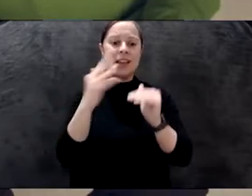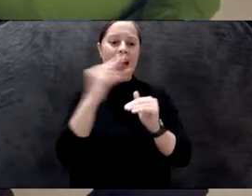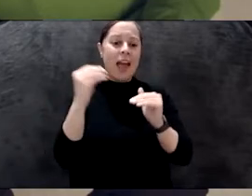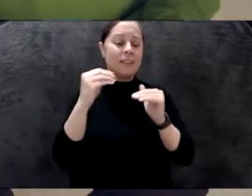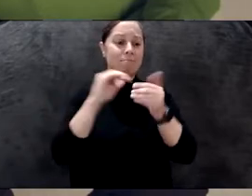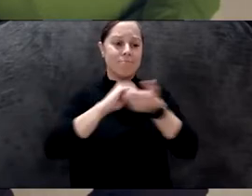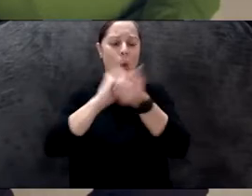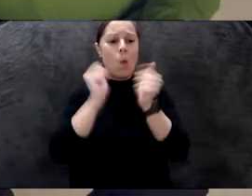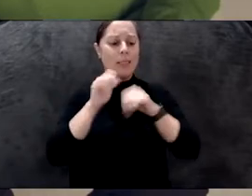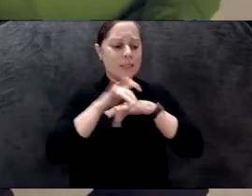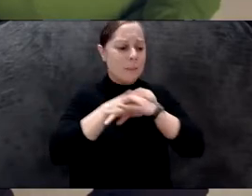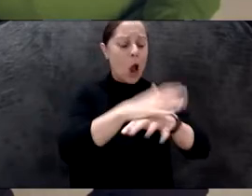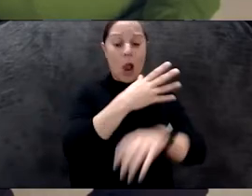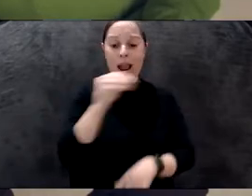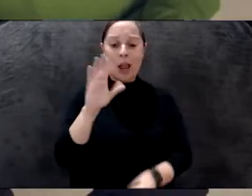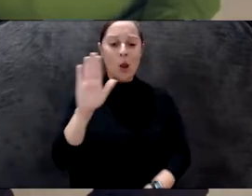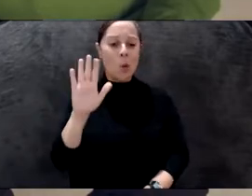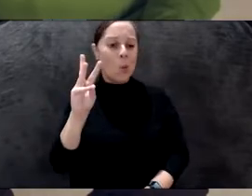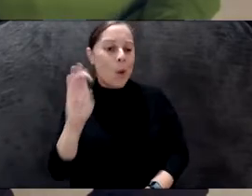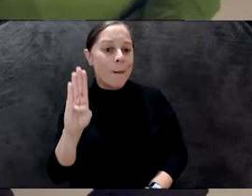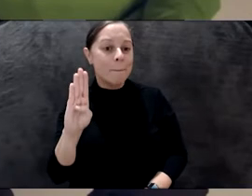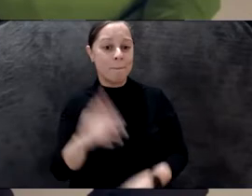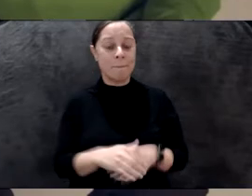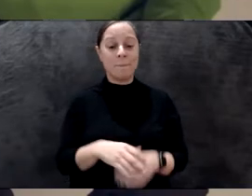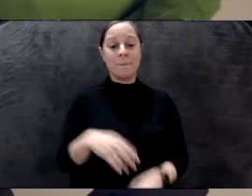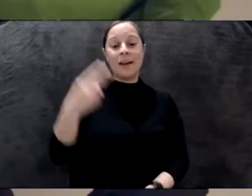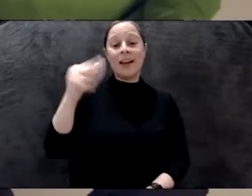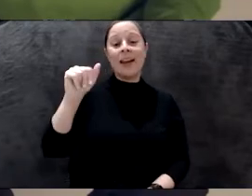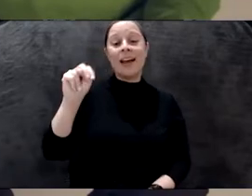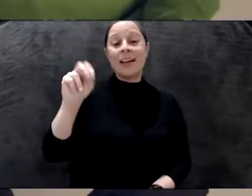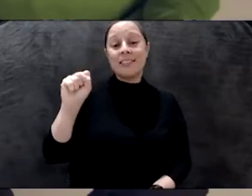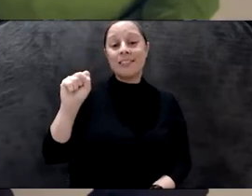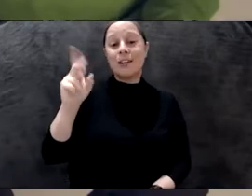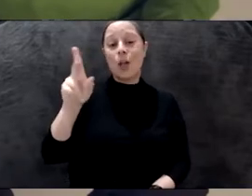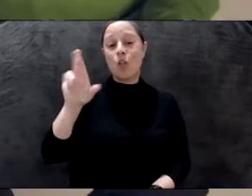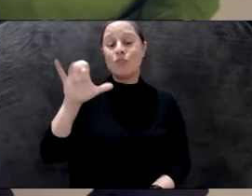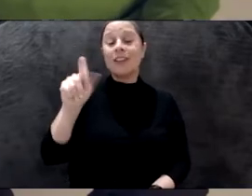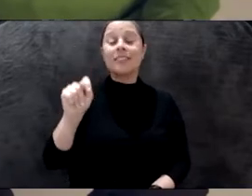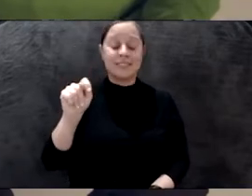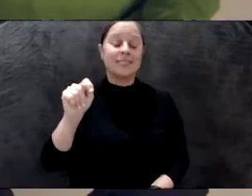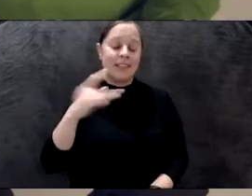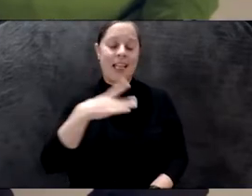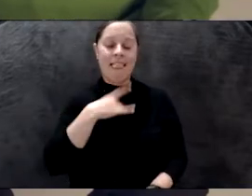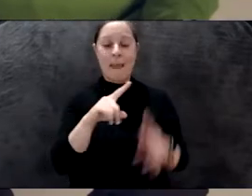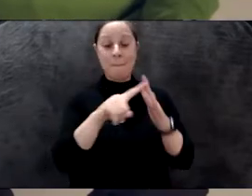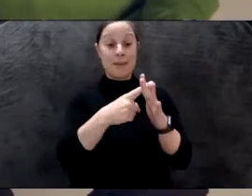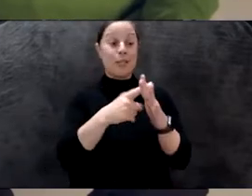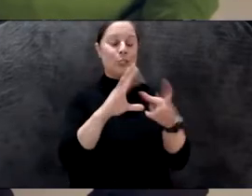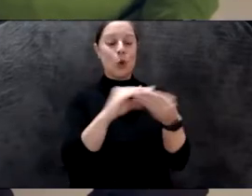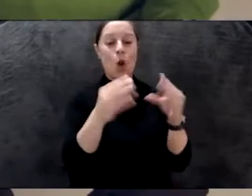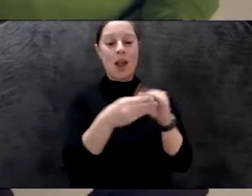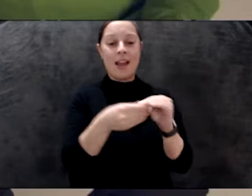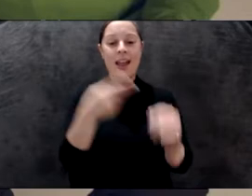at the beginning, Hans Ulrich loves the stories. I ask Johann Ulrich to